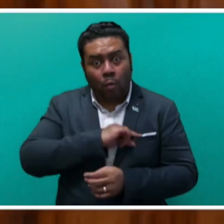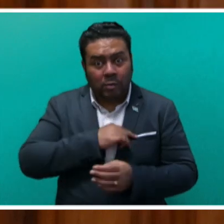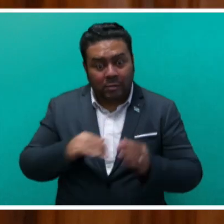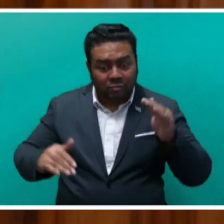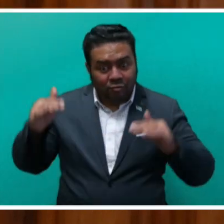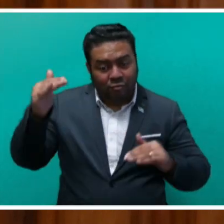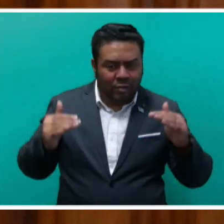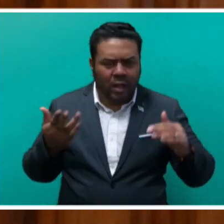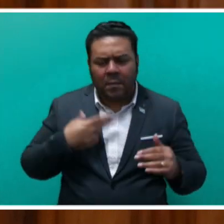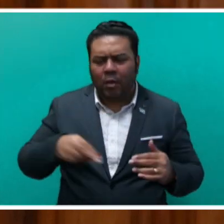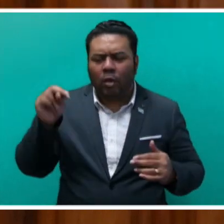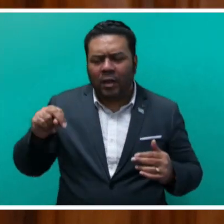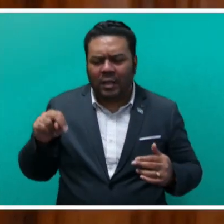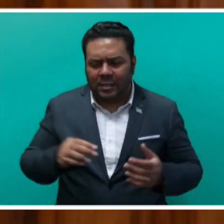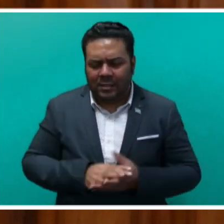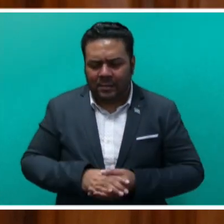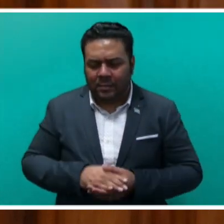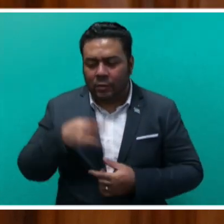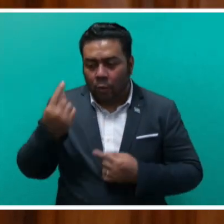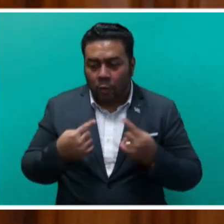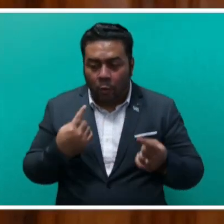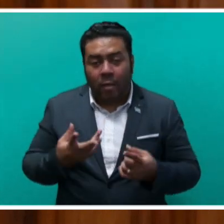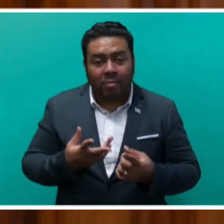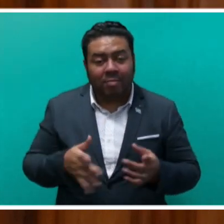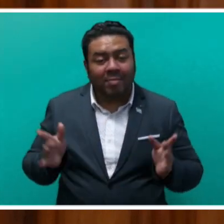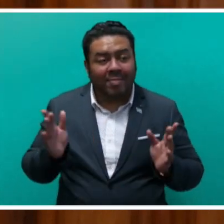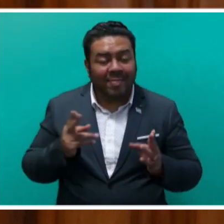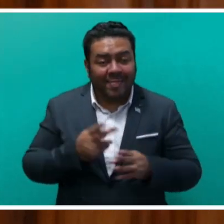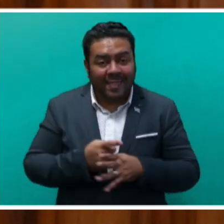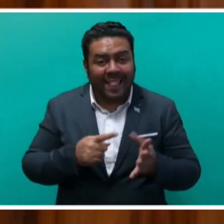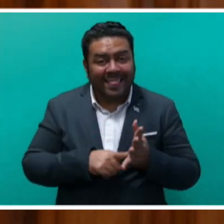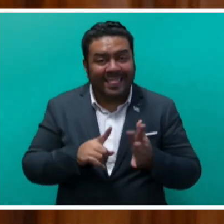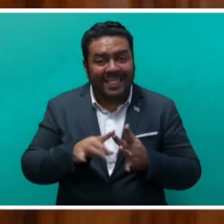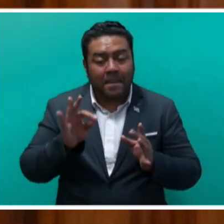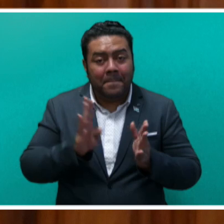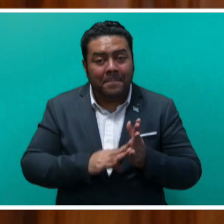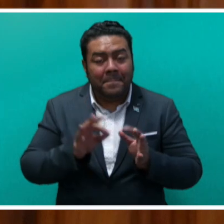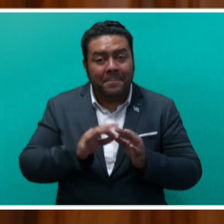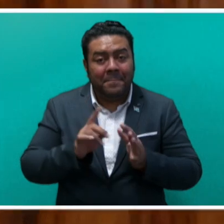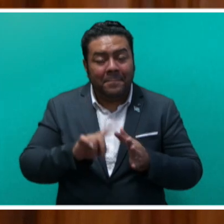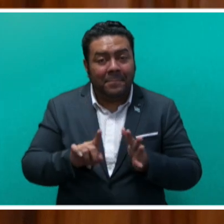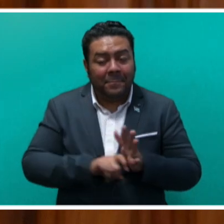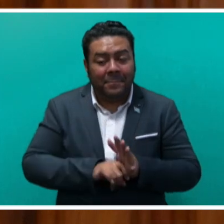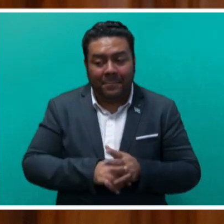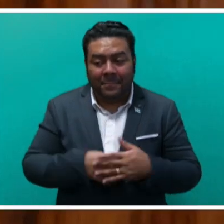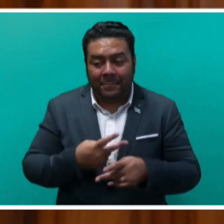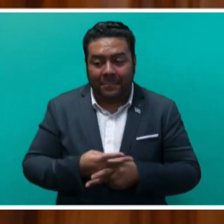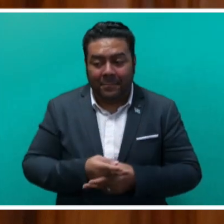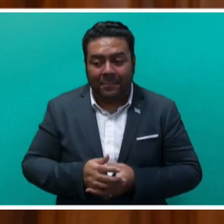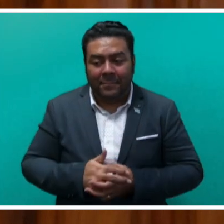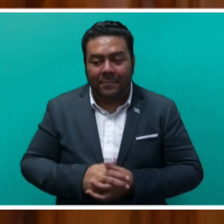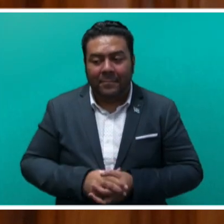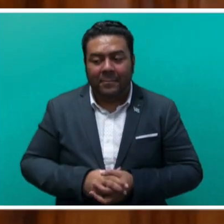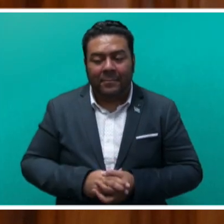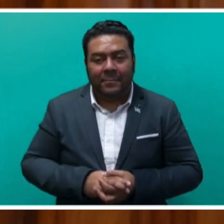one's requirements. It is only when a timber processor elects to undertake timber treatment that the current legislation comes into play